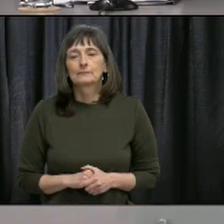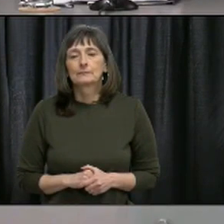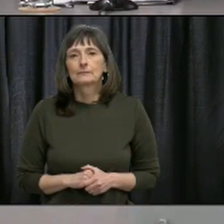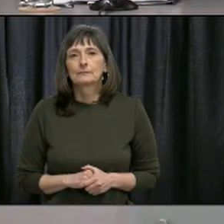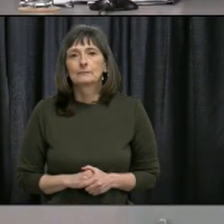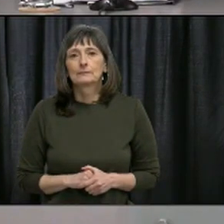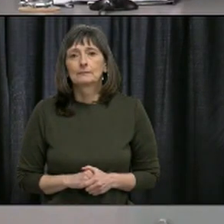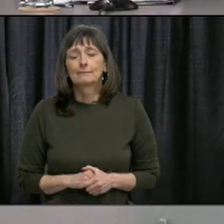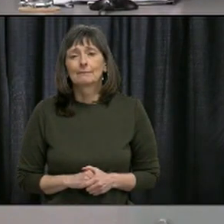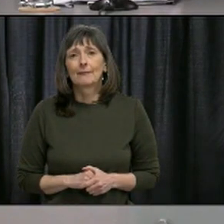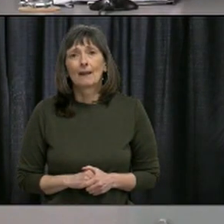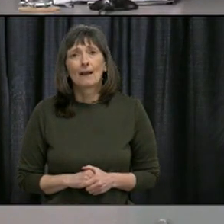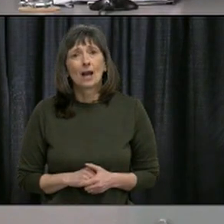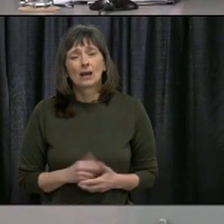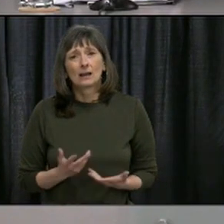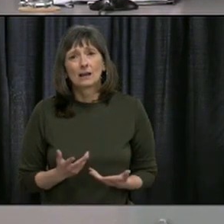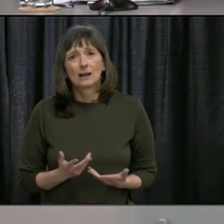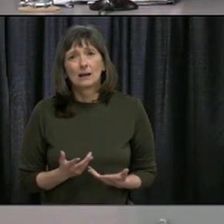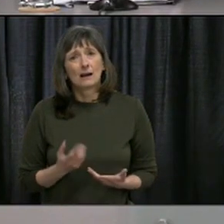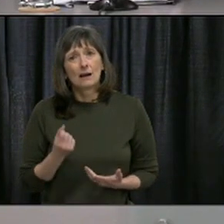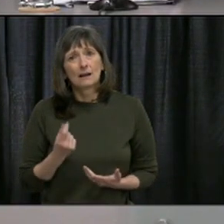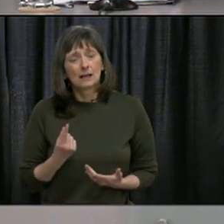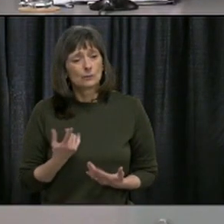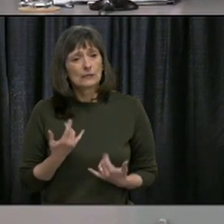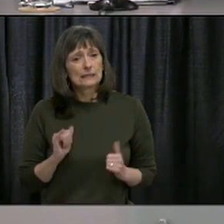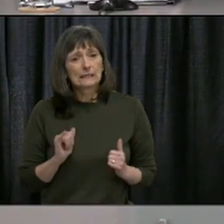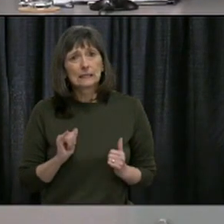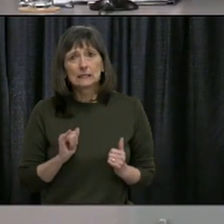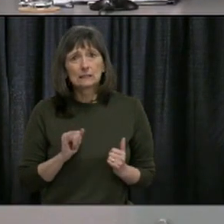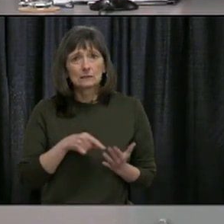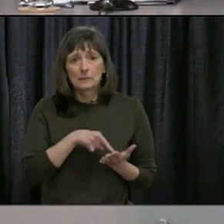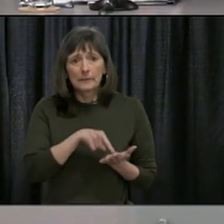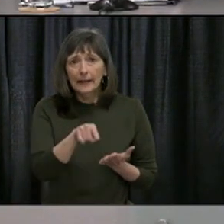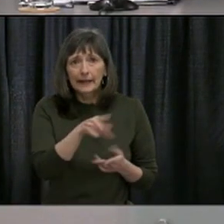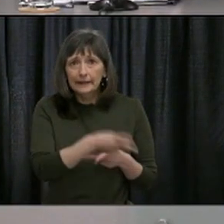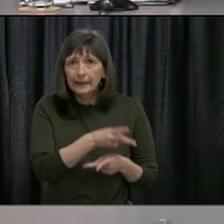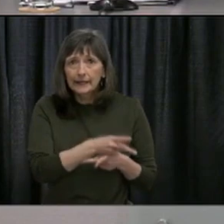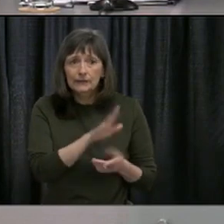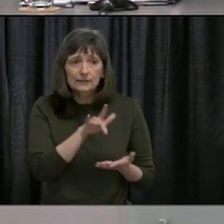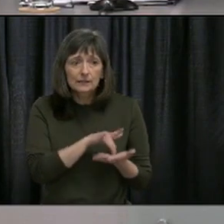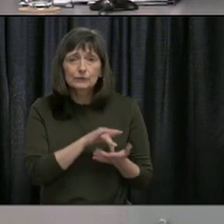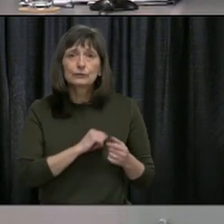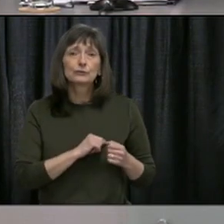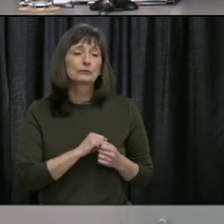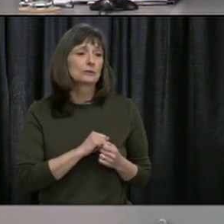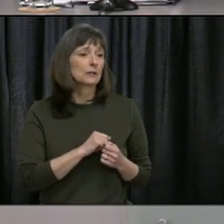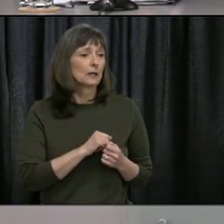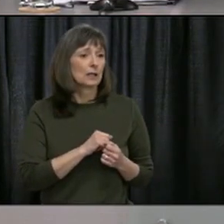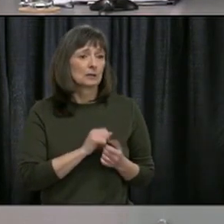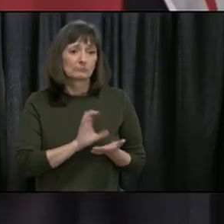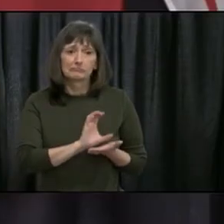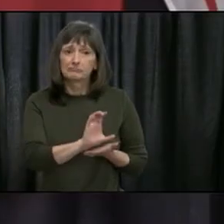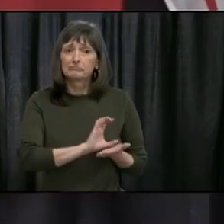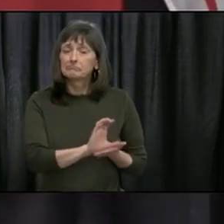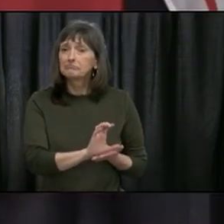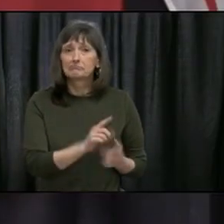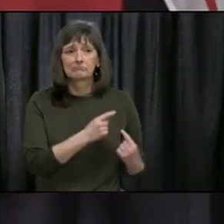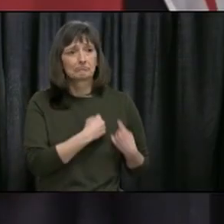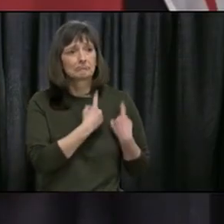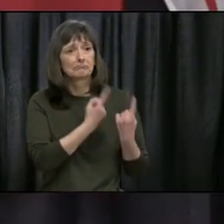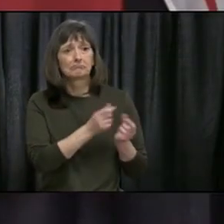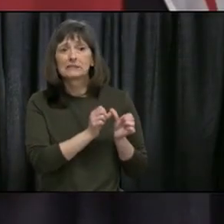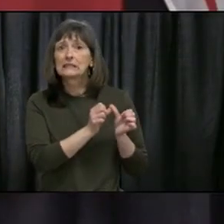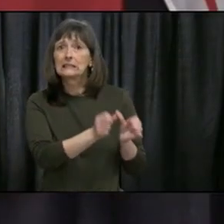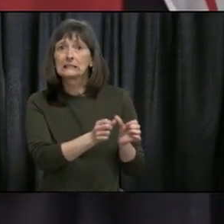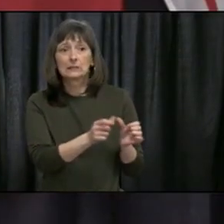We've never, by the way, we've never stopped paying the grants and, and the compensation to our daycare operators. They've been